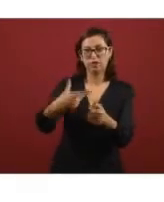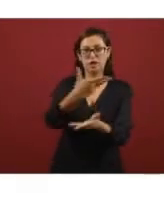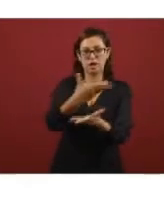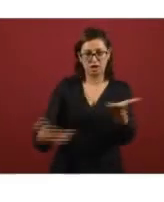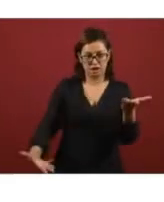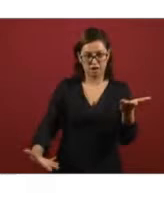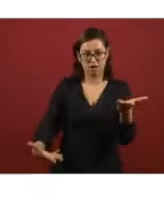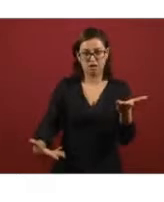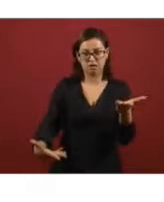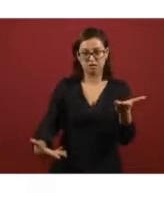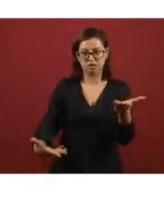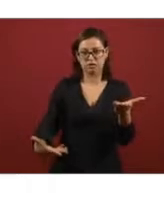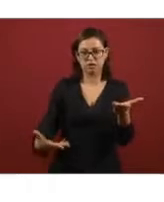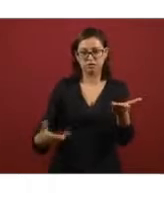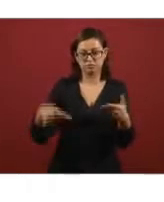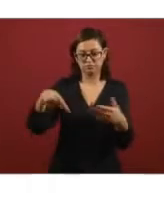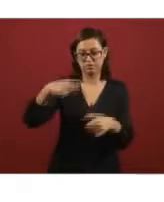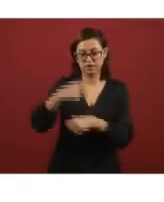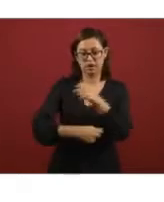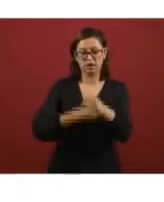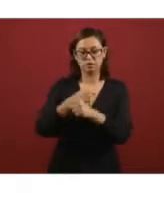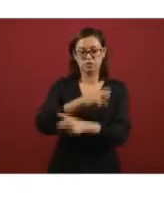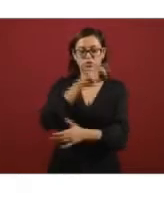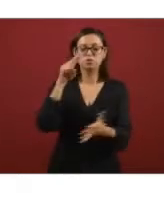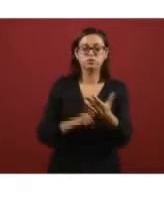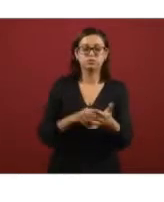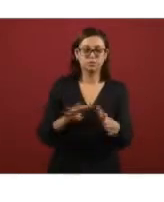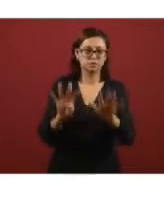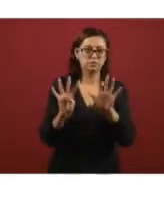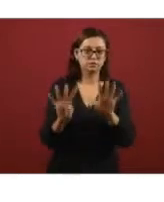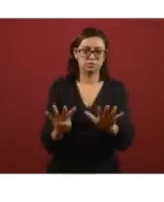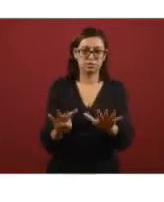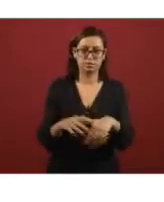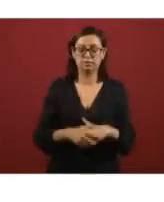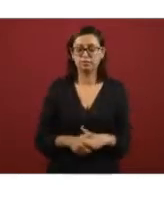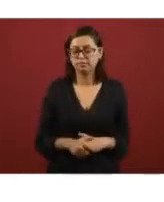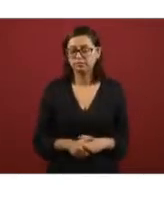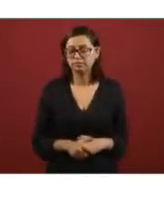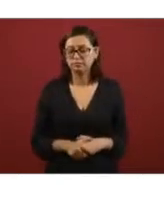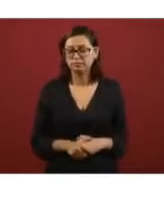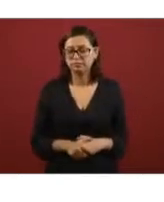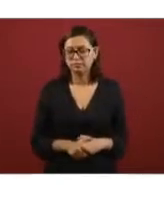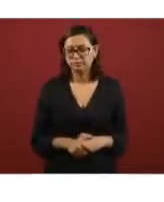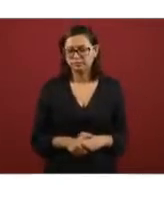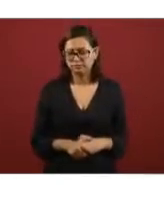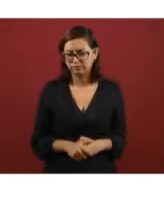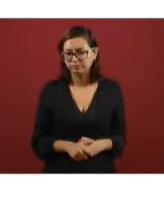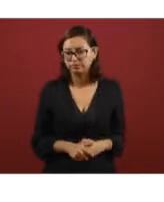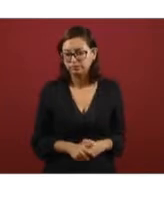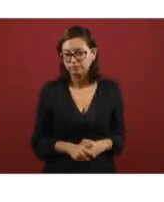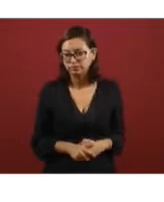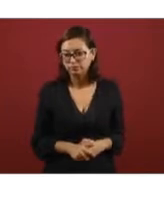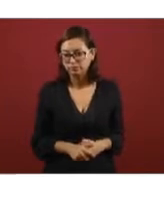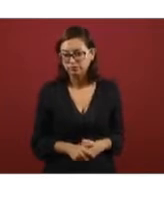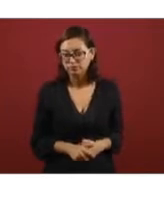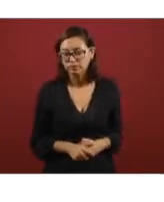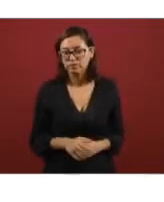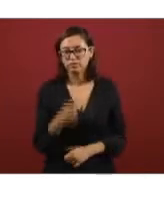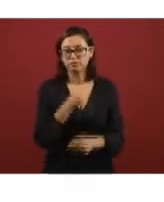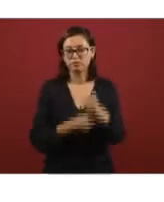to the projection that we have now for this year you can observe that in November